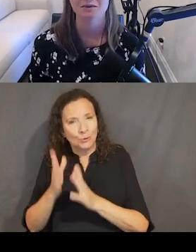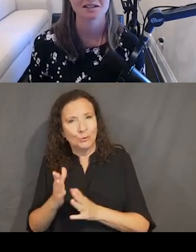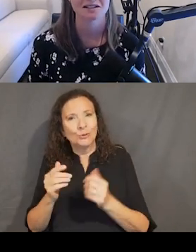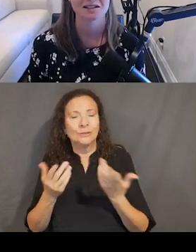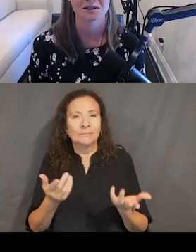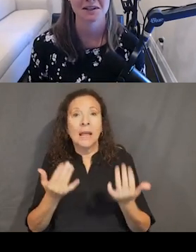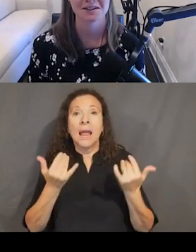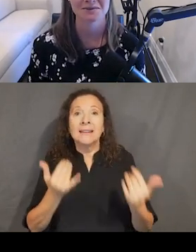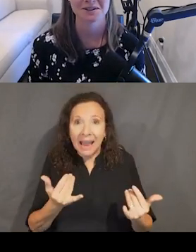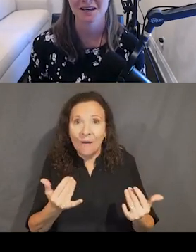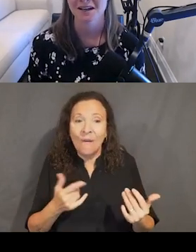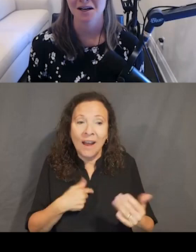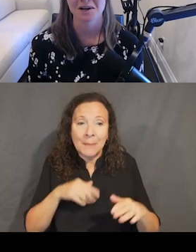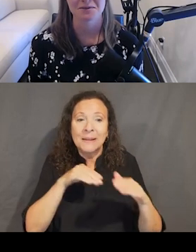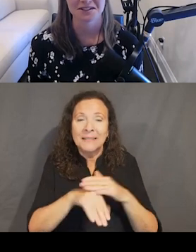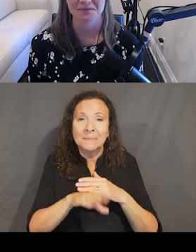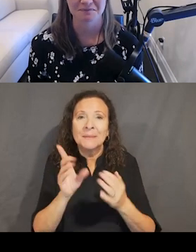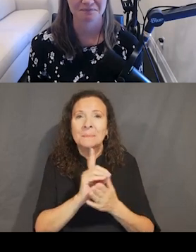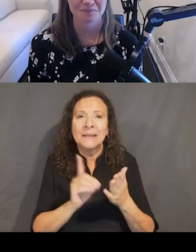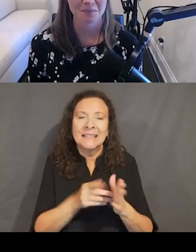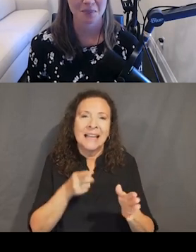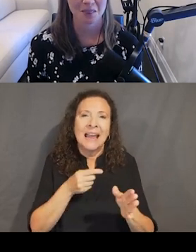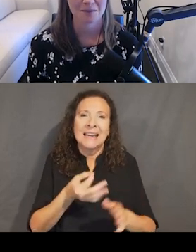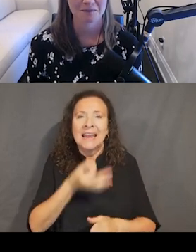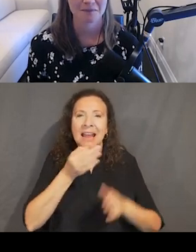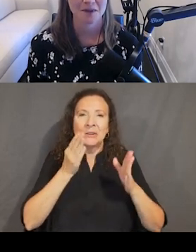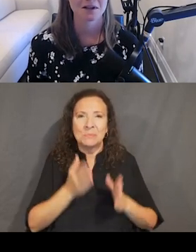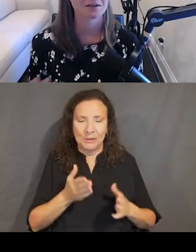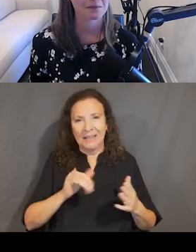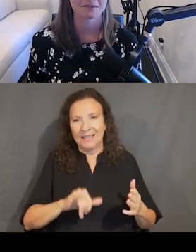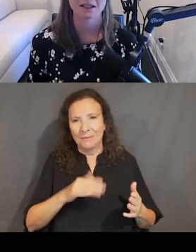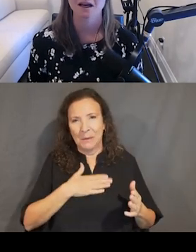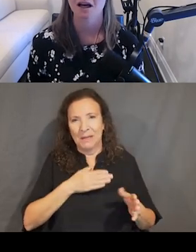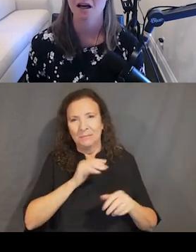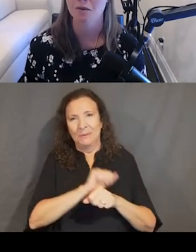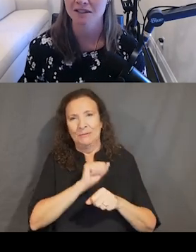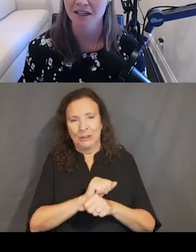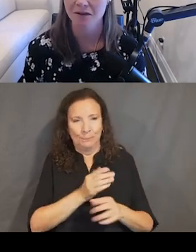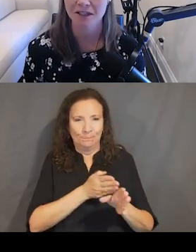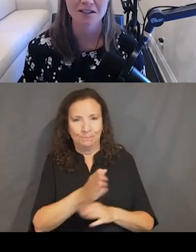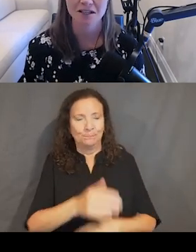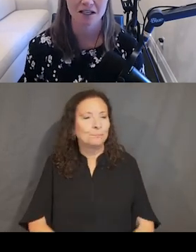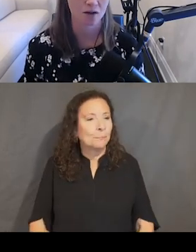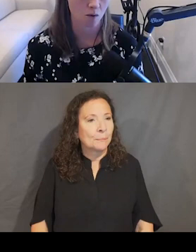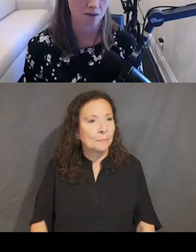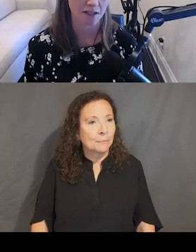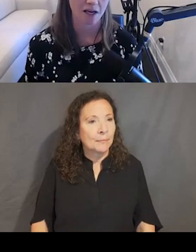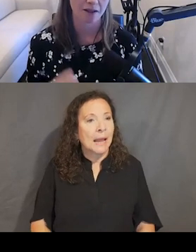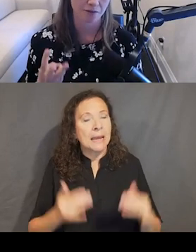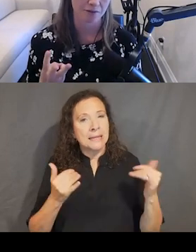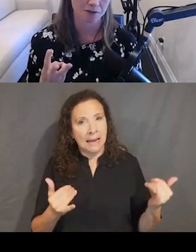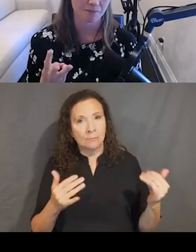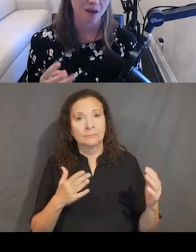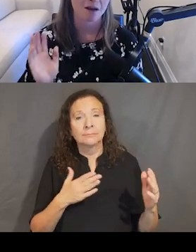being an accessible design subject matter expert by profession. But enough about me. I wanted to get right to today's goals